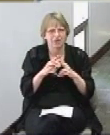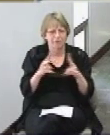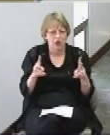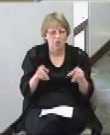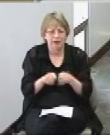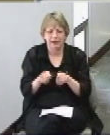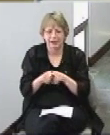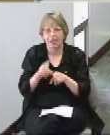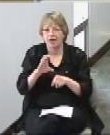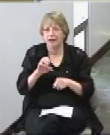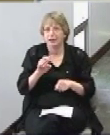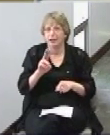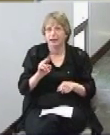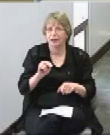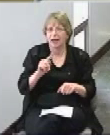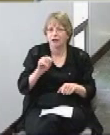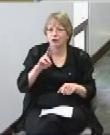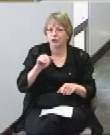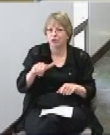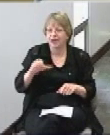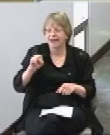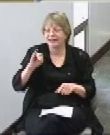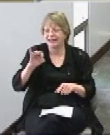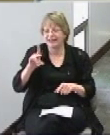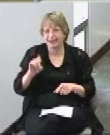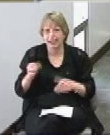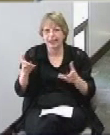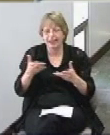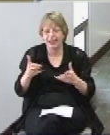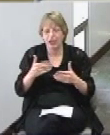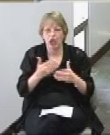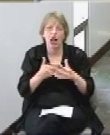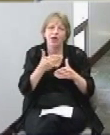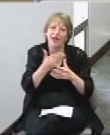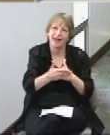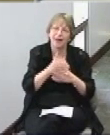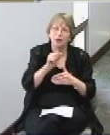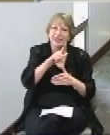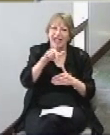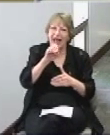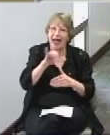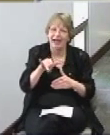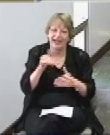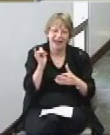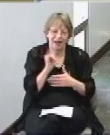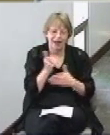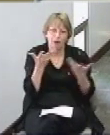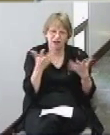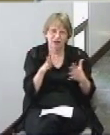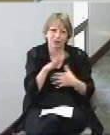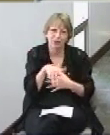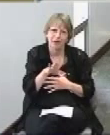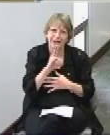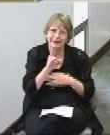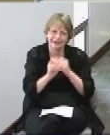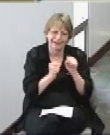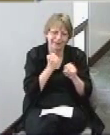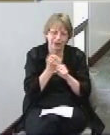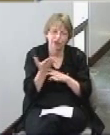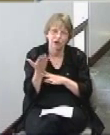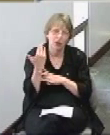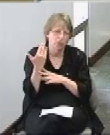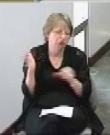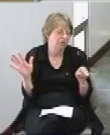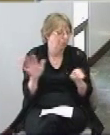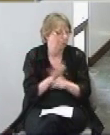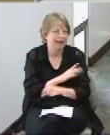lanes the next one they built was the alley that was completed about seven years ago it was a completely